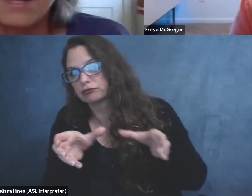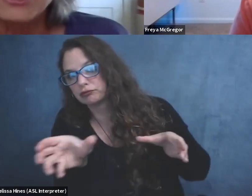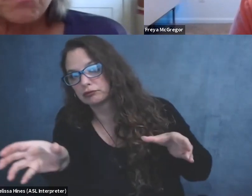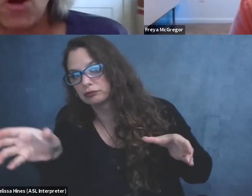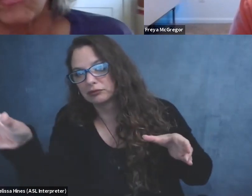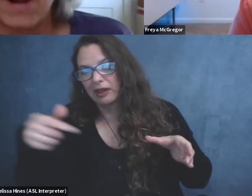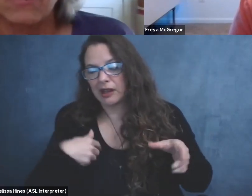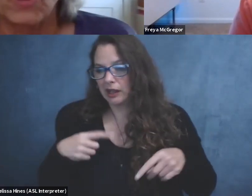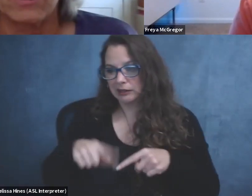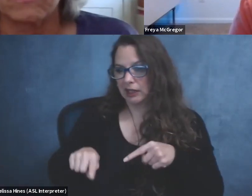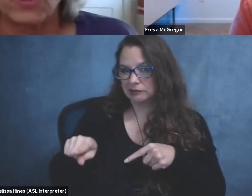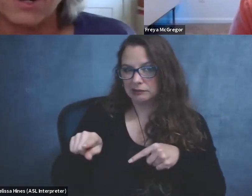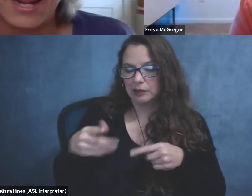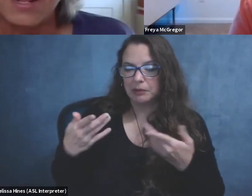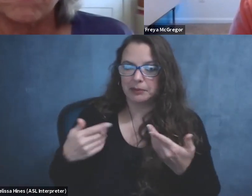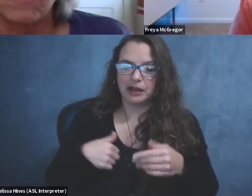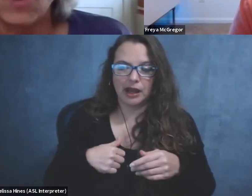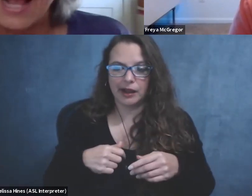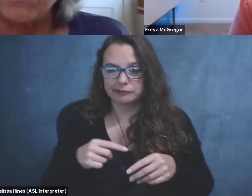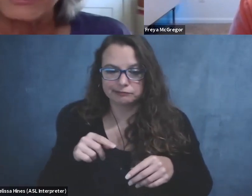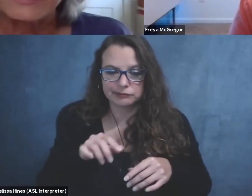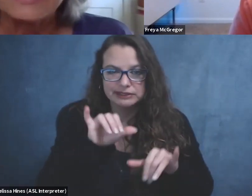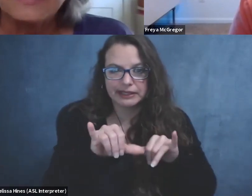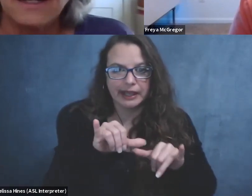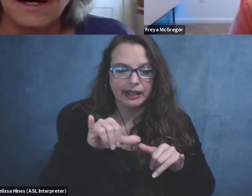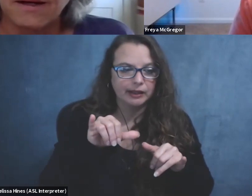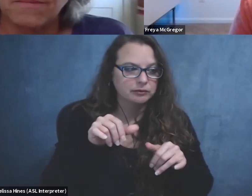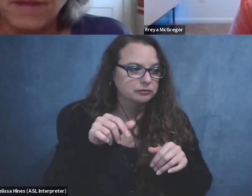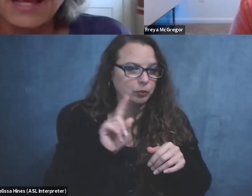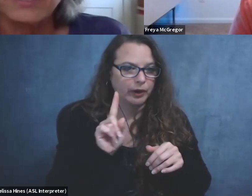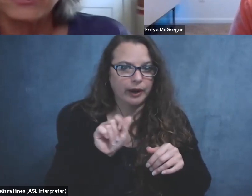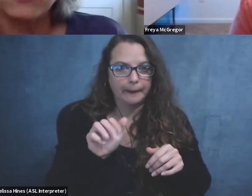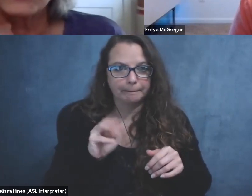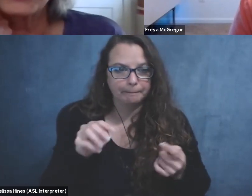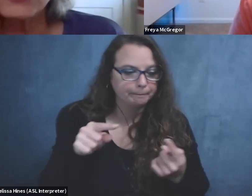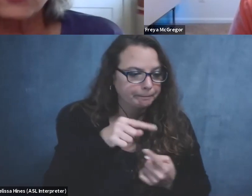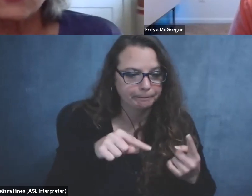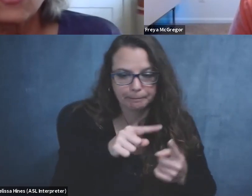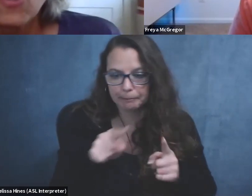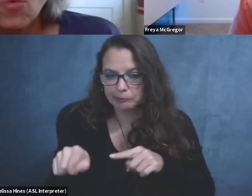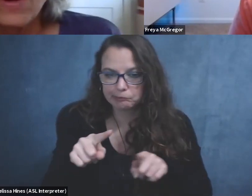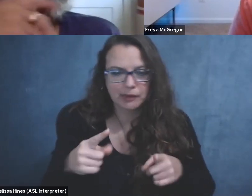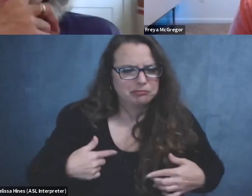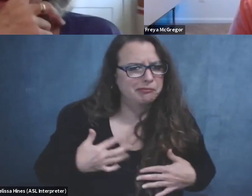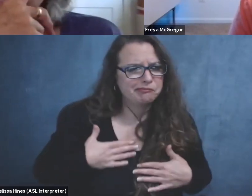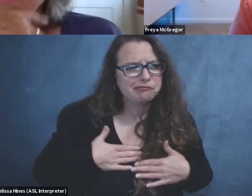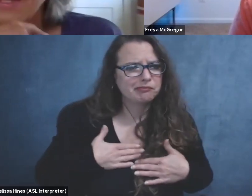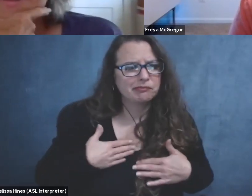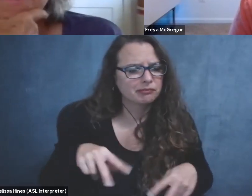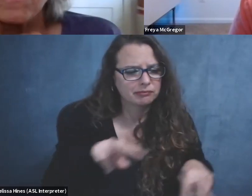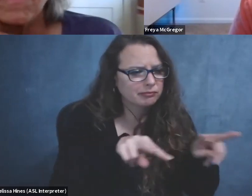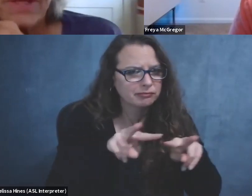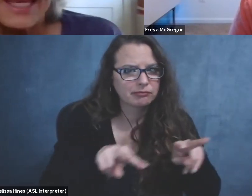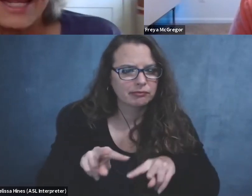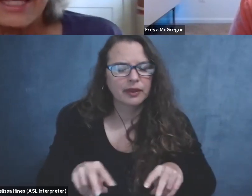I might just poke around where, where I am quite happily. Um, and just when I find